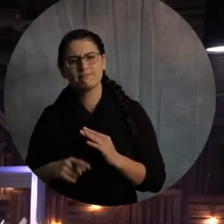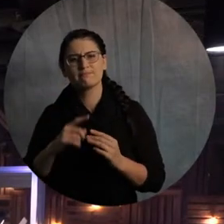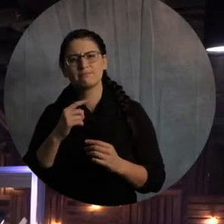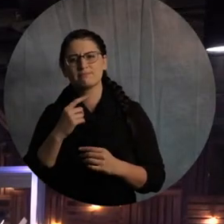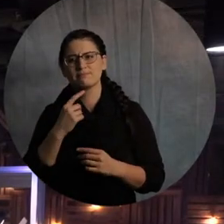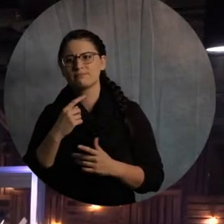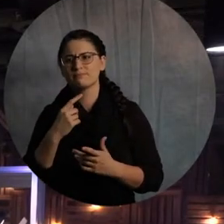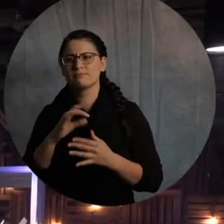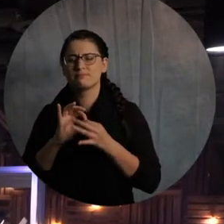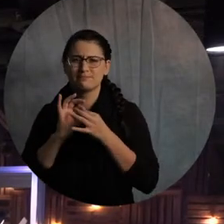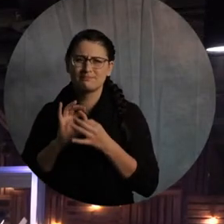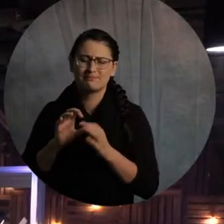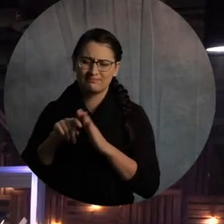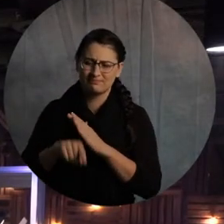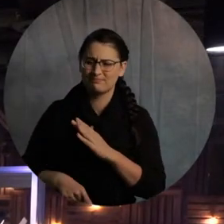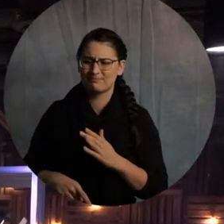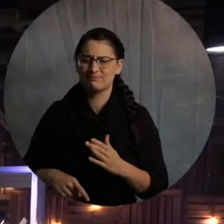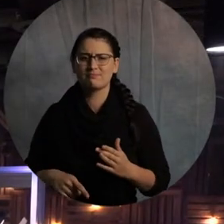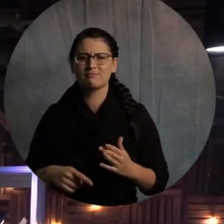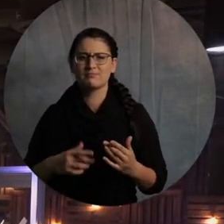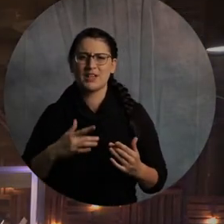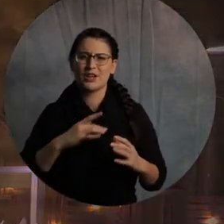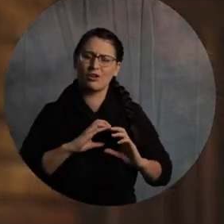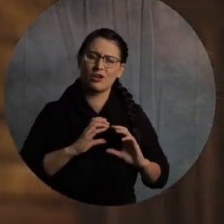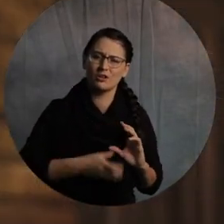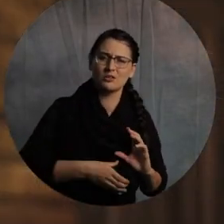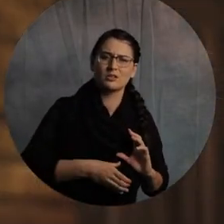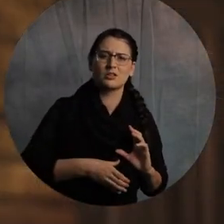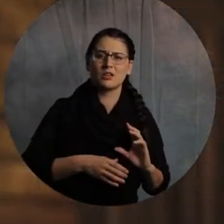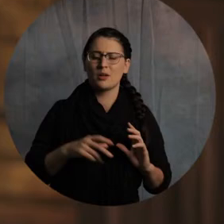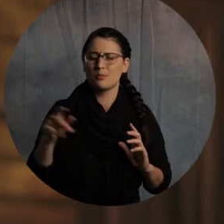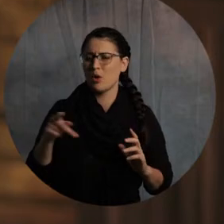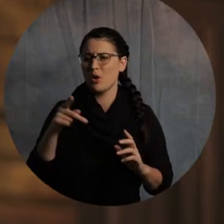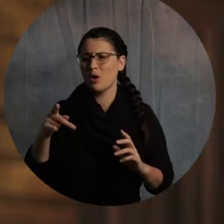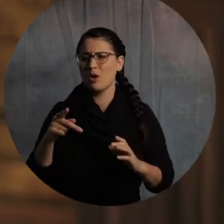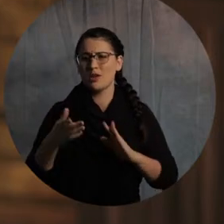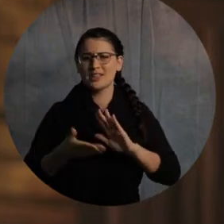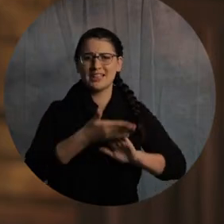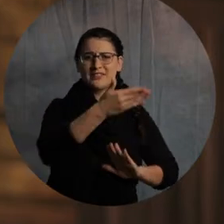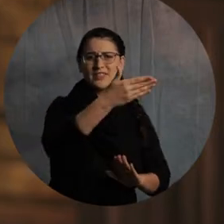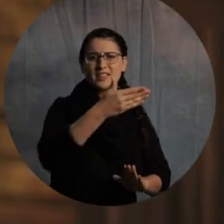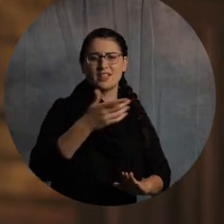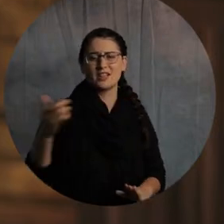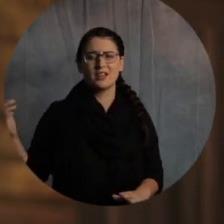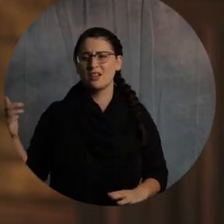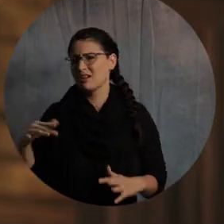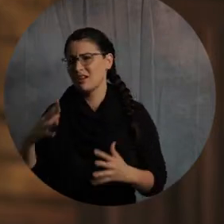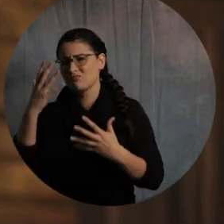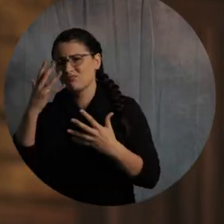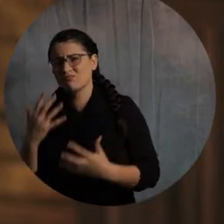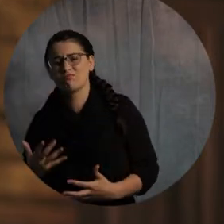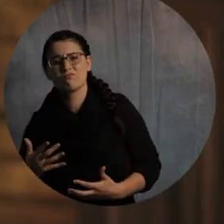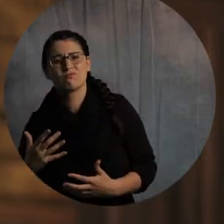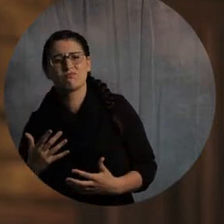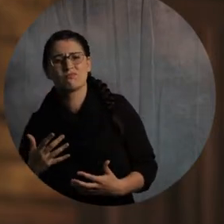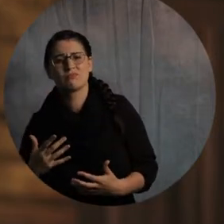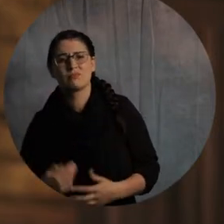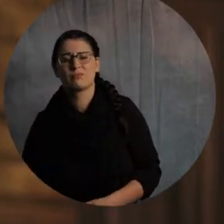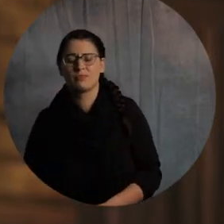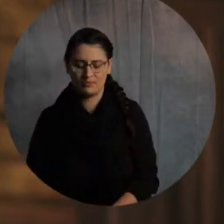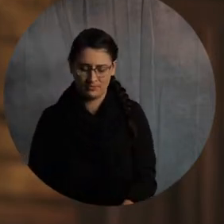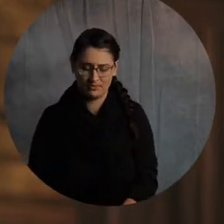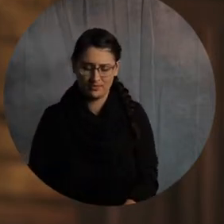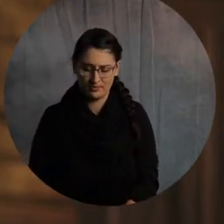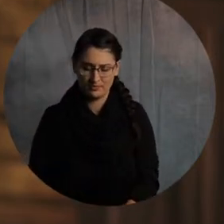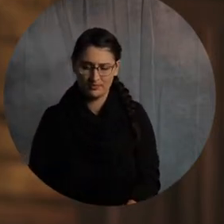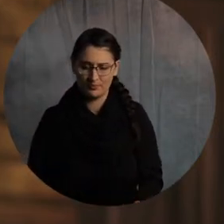brokenness that Paul's leaving. That doesn't happen because he